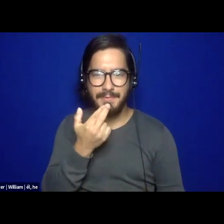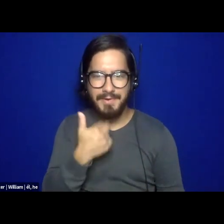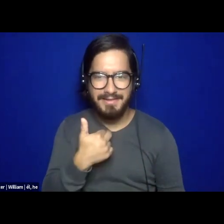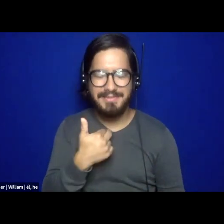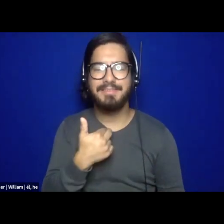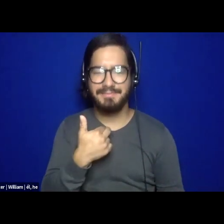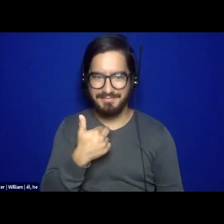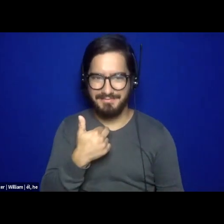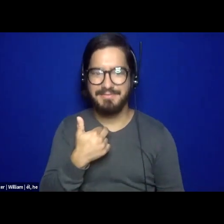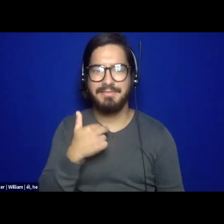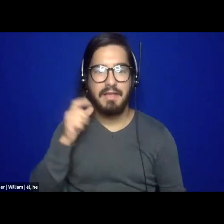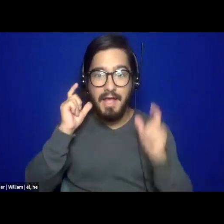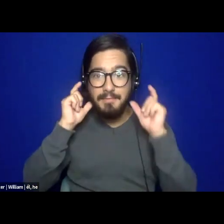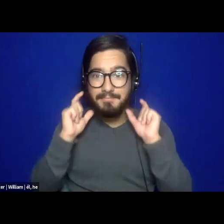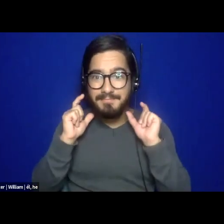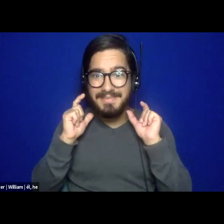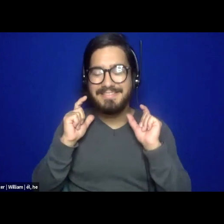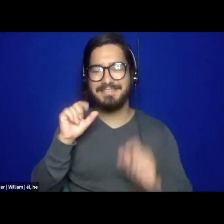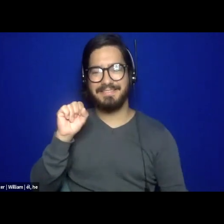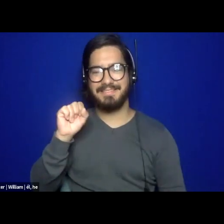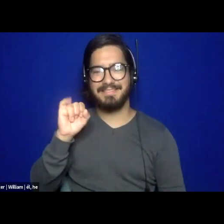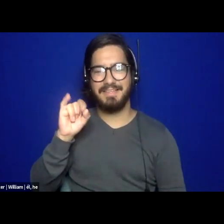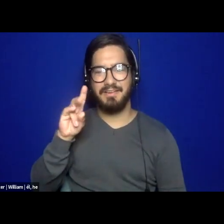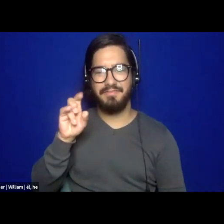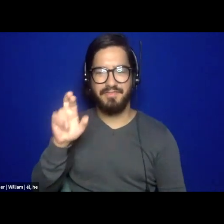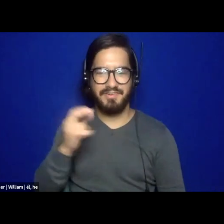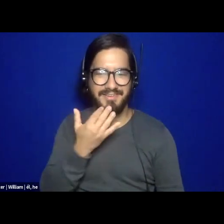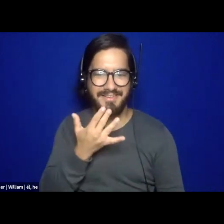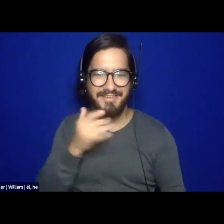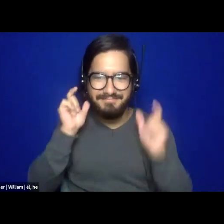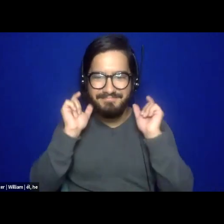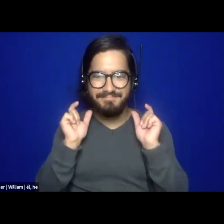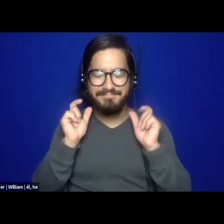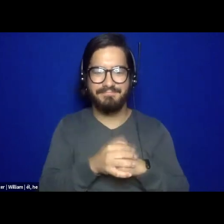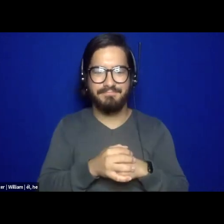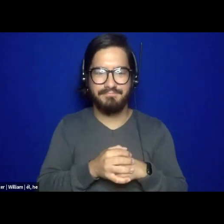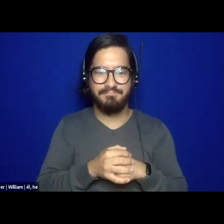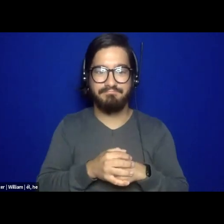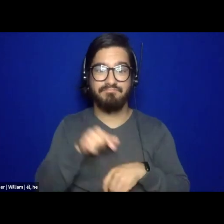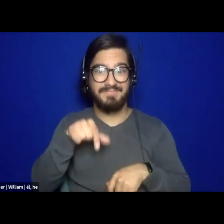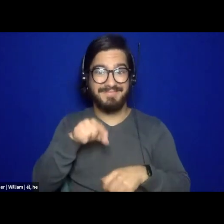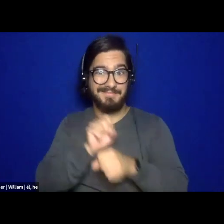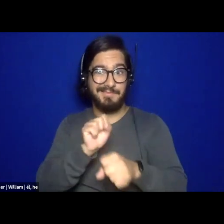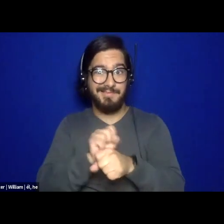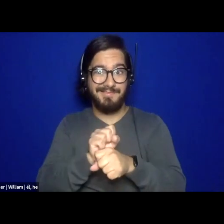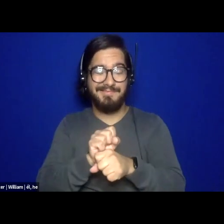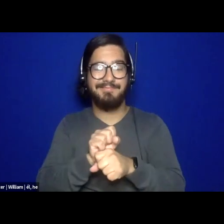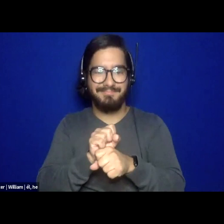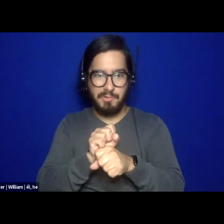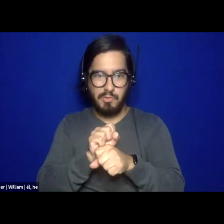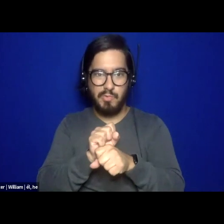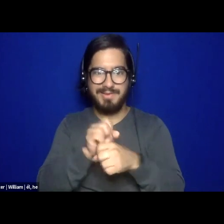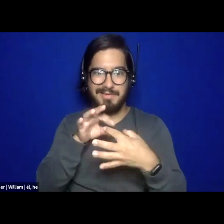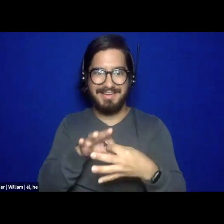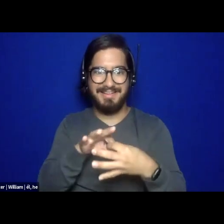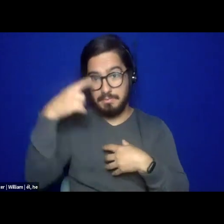earrings. Um, I have been doing this work, um, mental health work